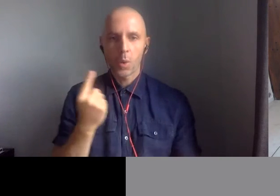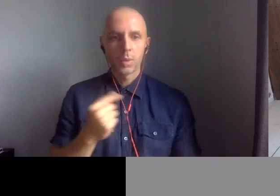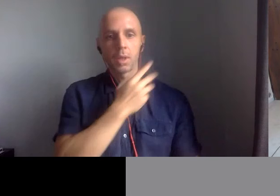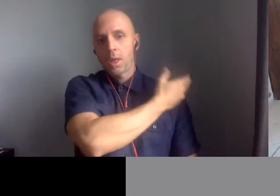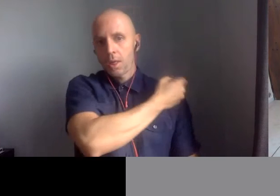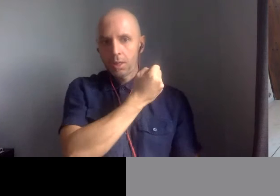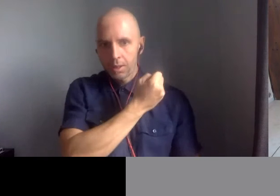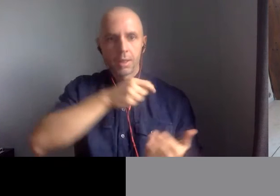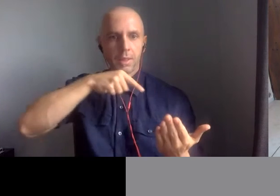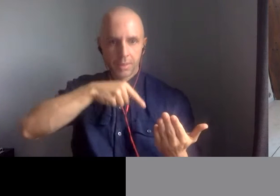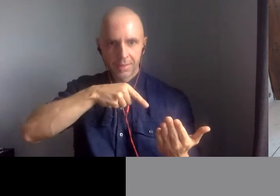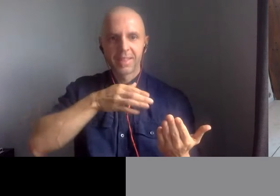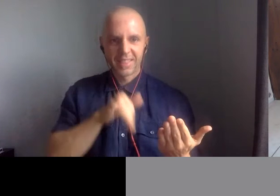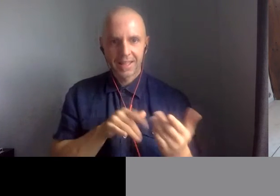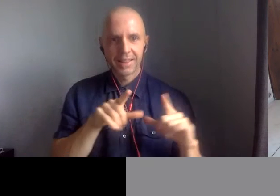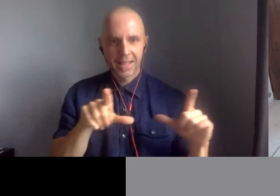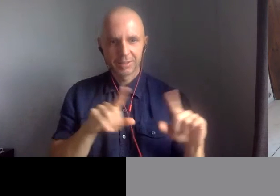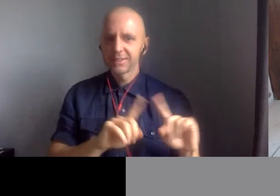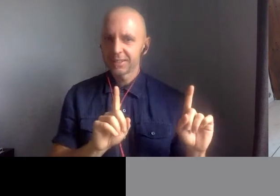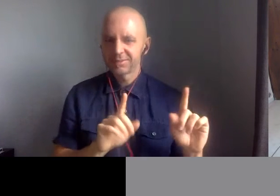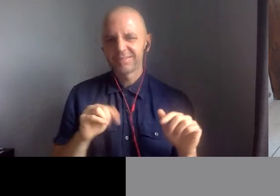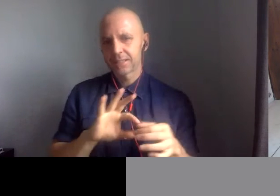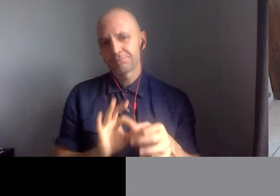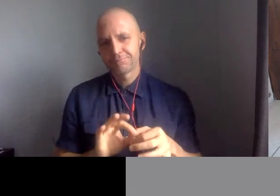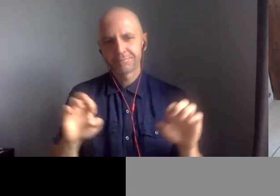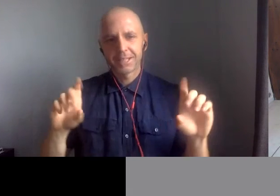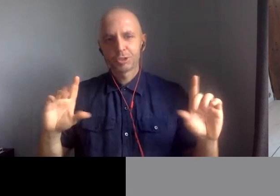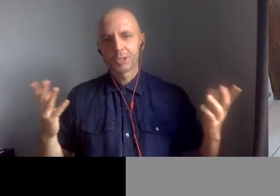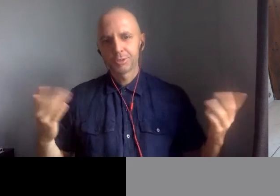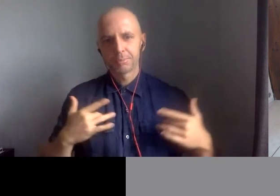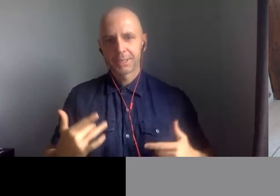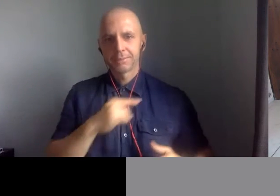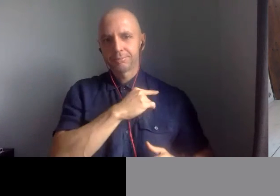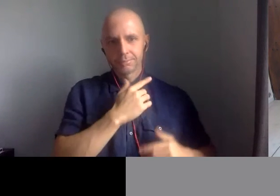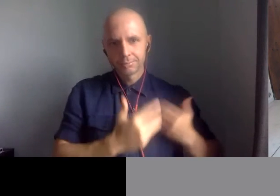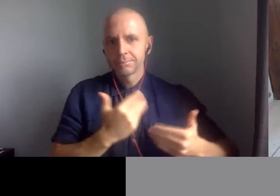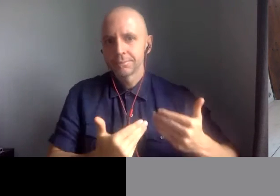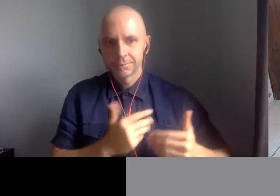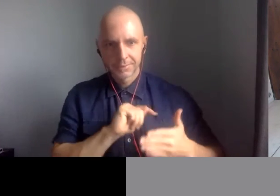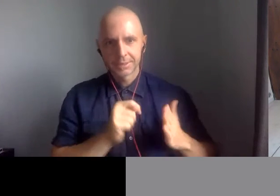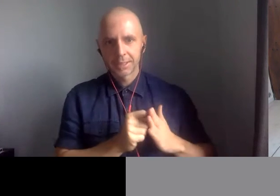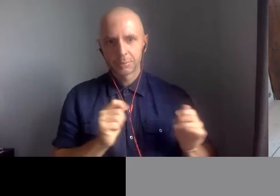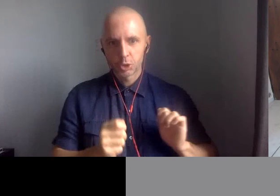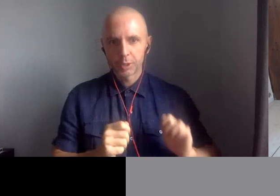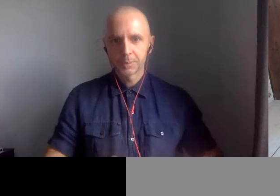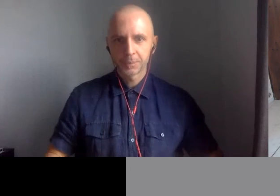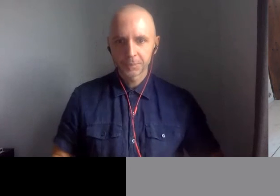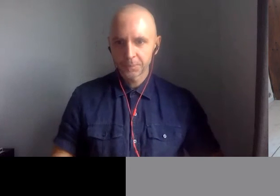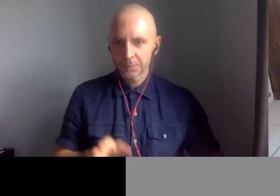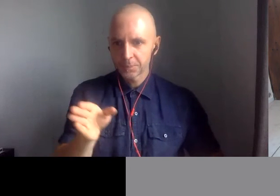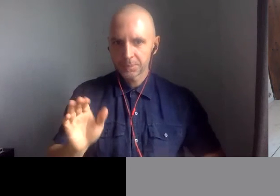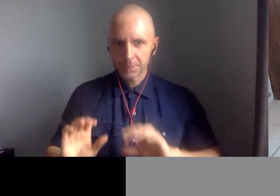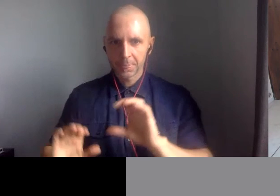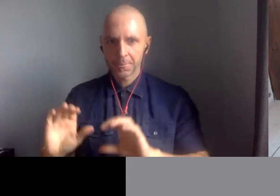terms of education. I have another question from Andrew Boggs again. Fascinating talk. By the way, very much enjoy living in a former